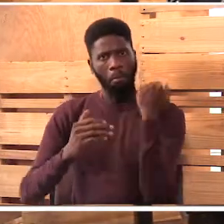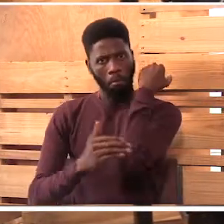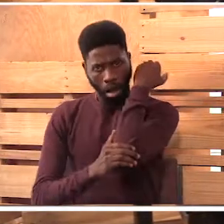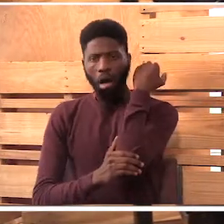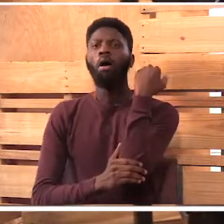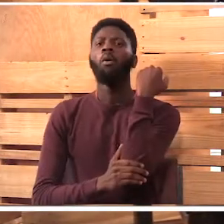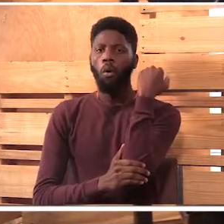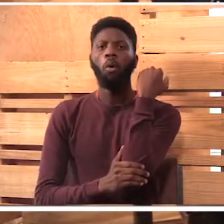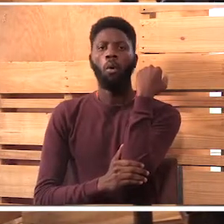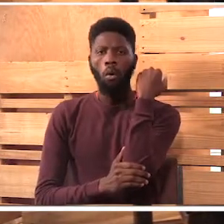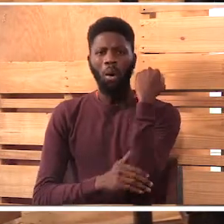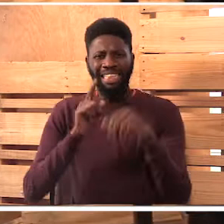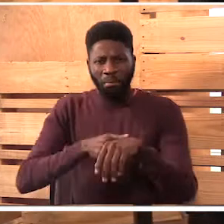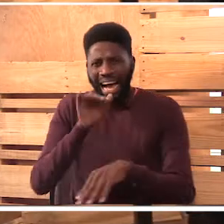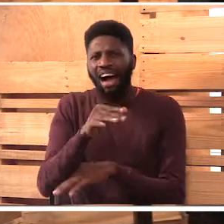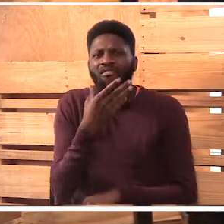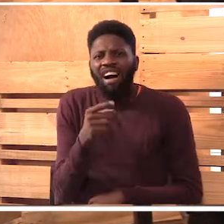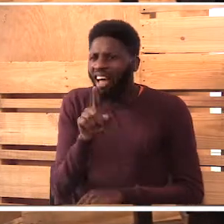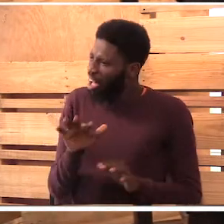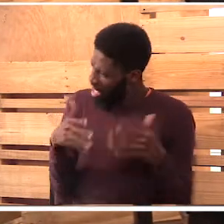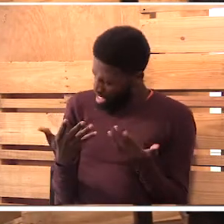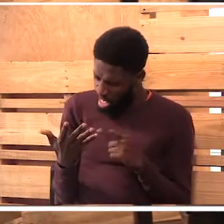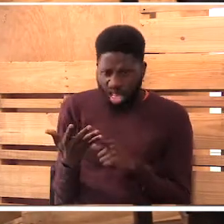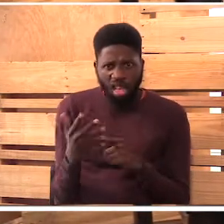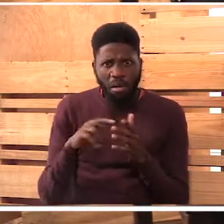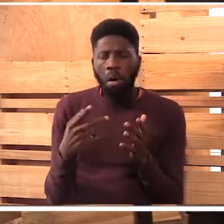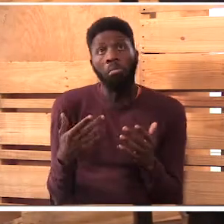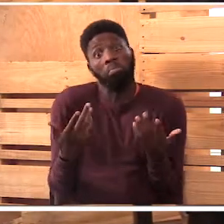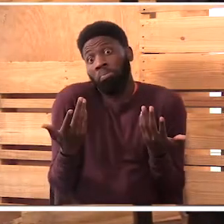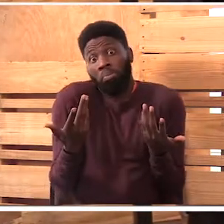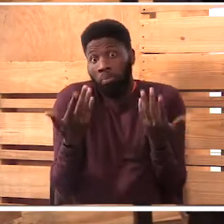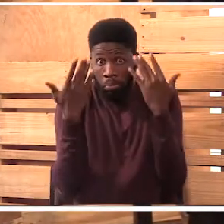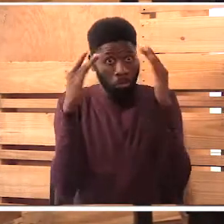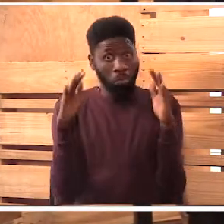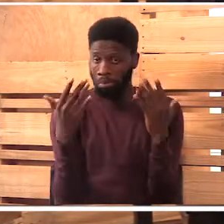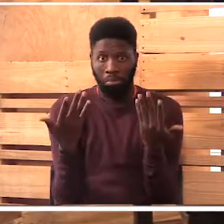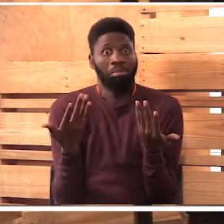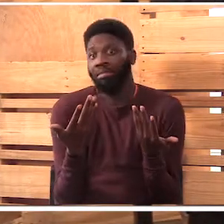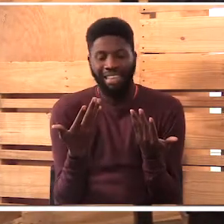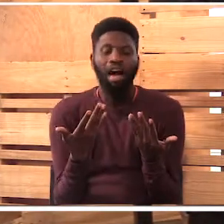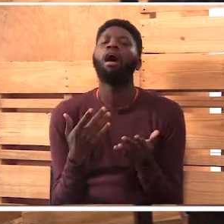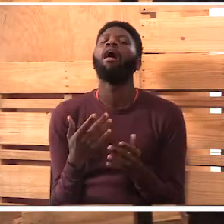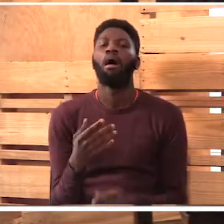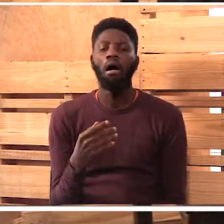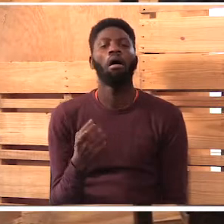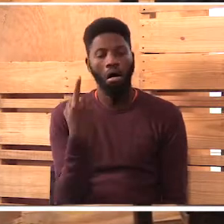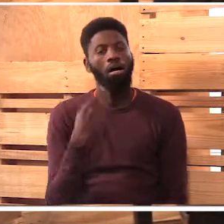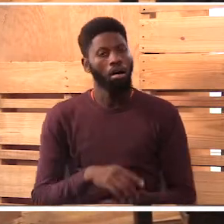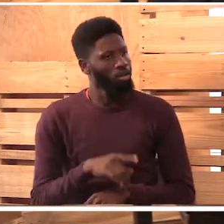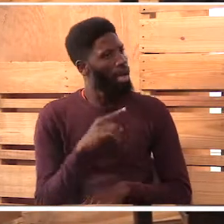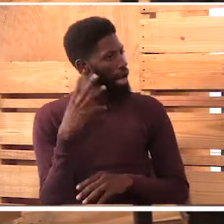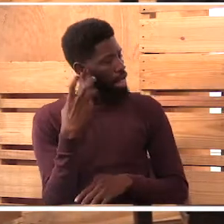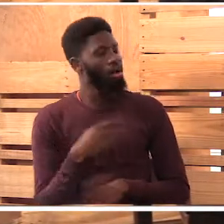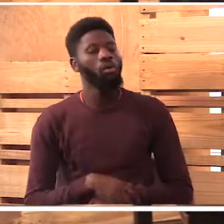Nauliza baba, kufanya hivi, ni kufanya, I don't know. So, that's, that's why I was. You were bothered about